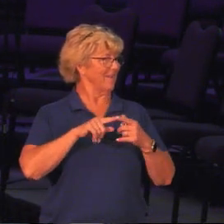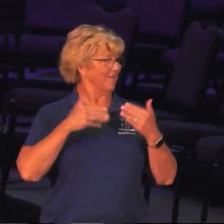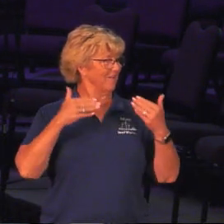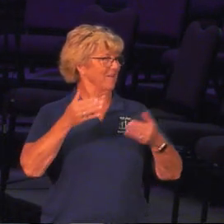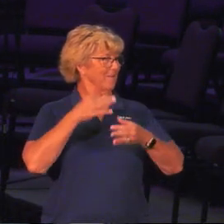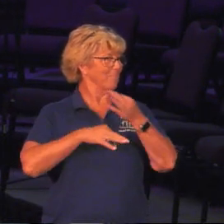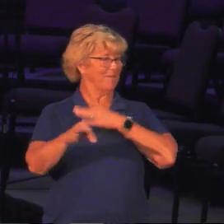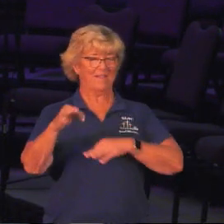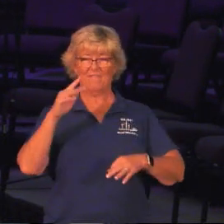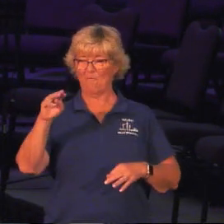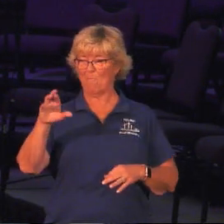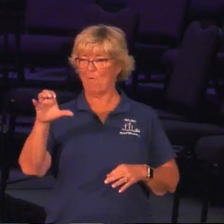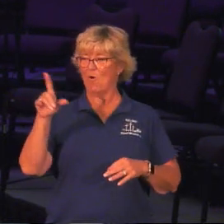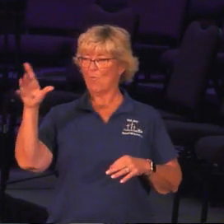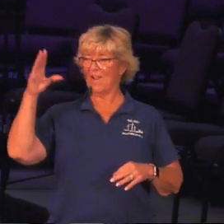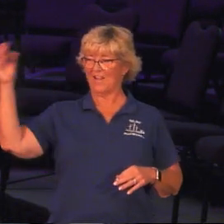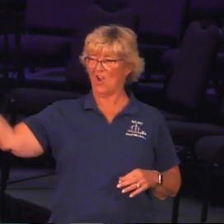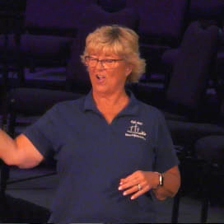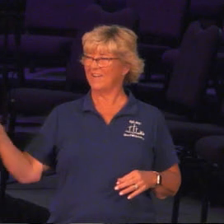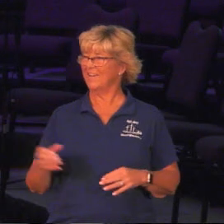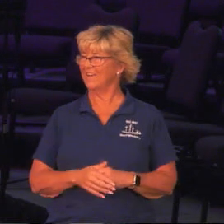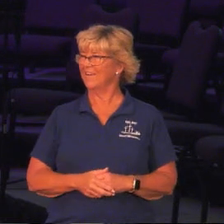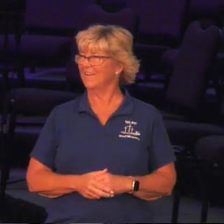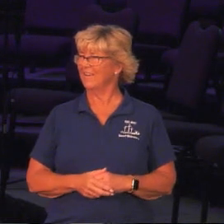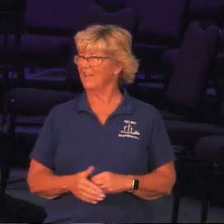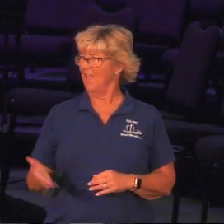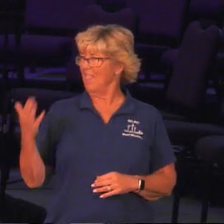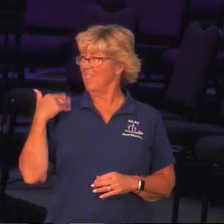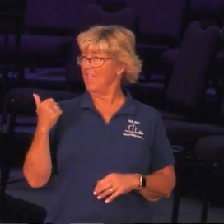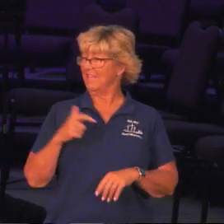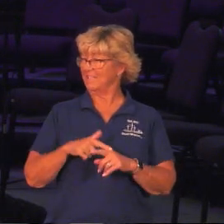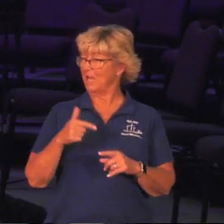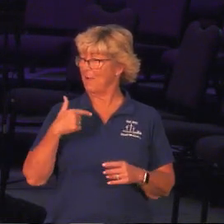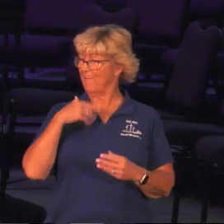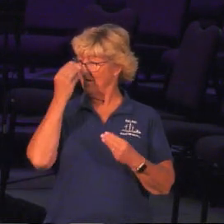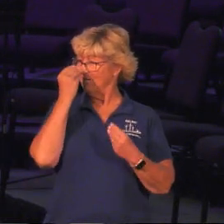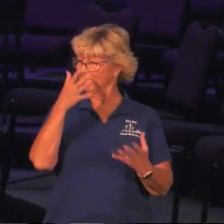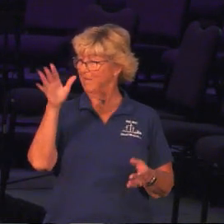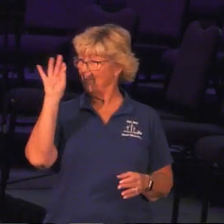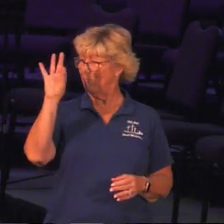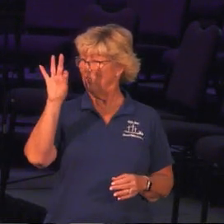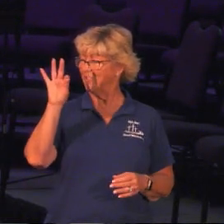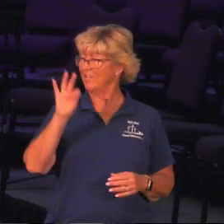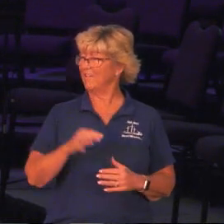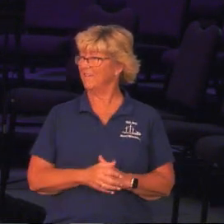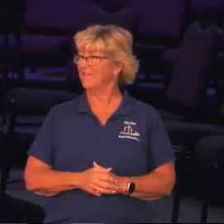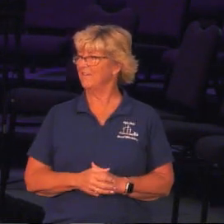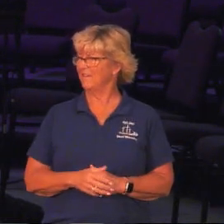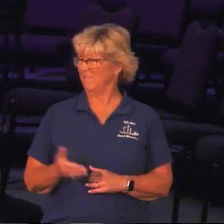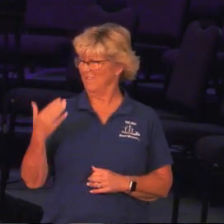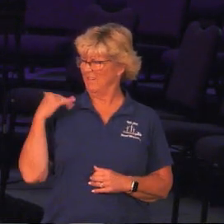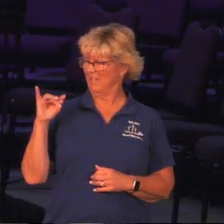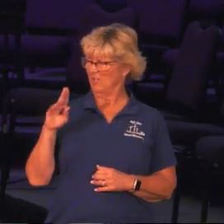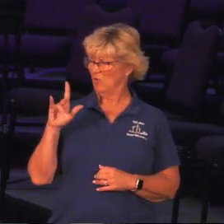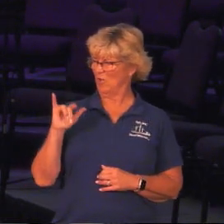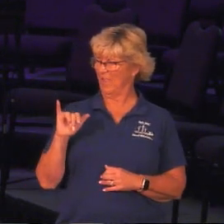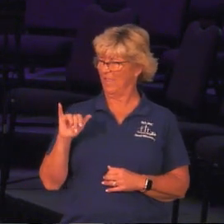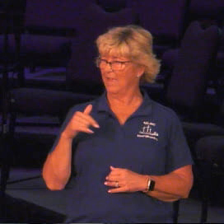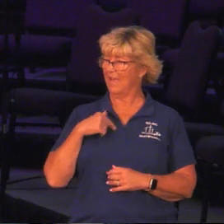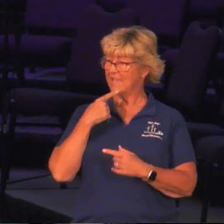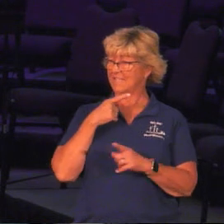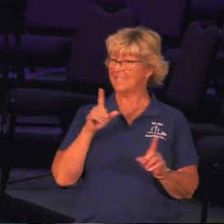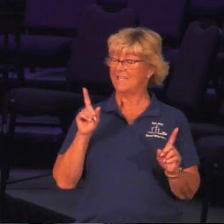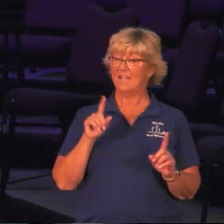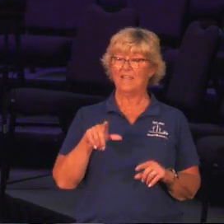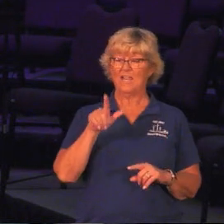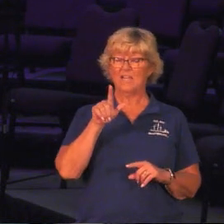Pastor Mark when he's away. I believe the last time that I shared, I think it was in July, I said that